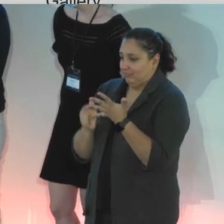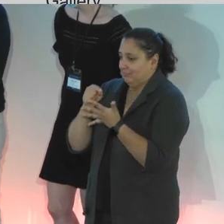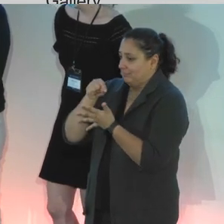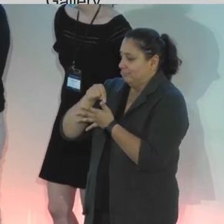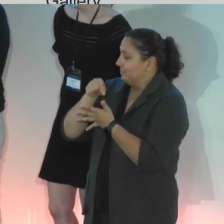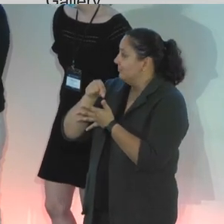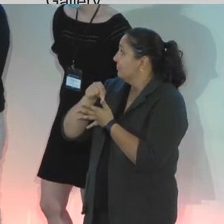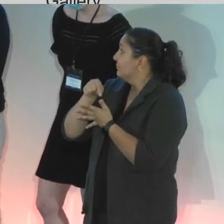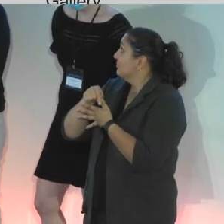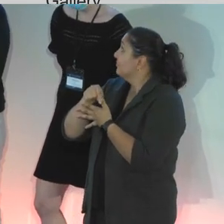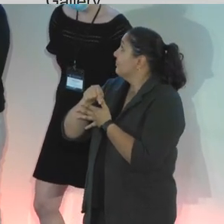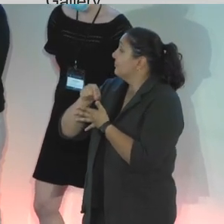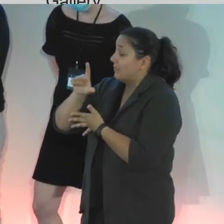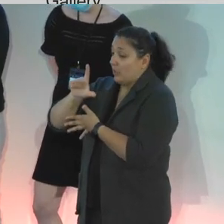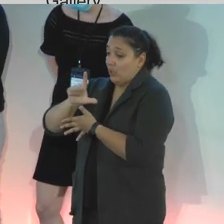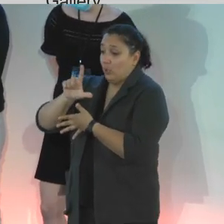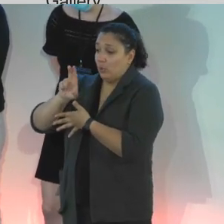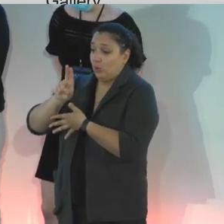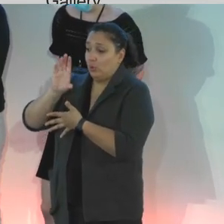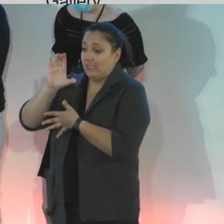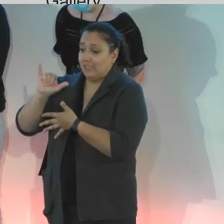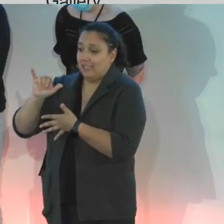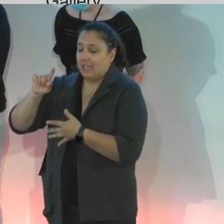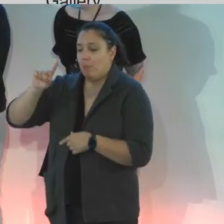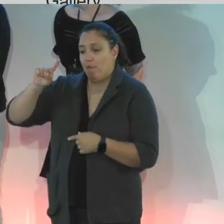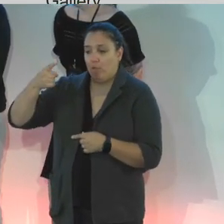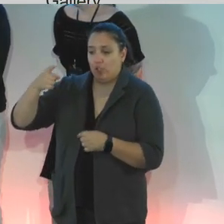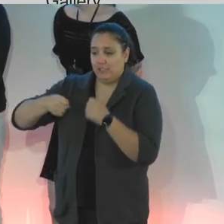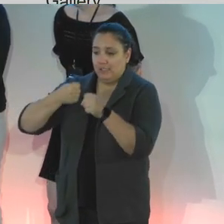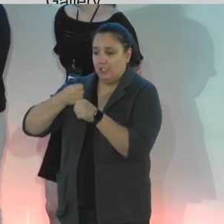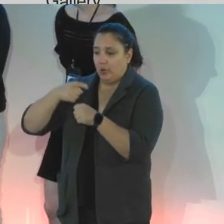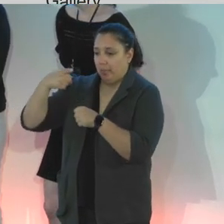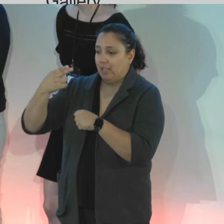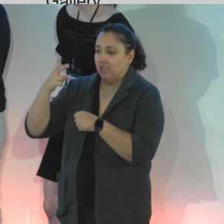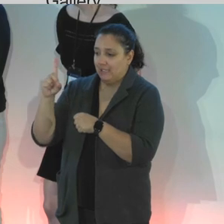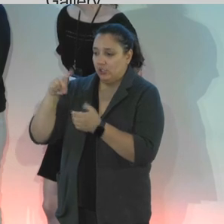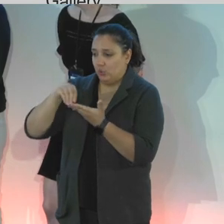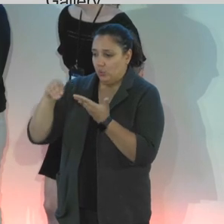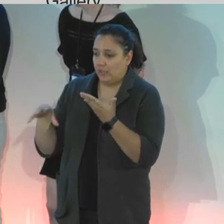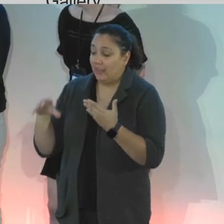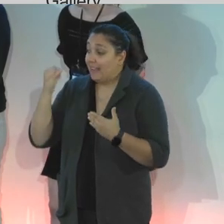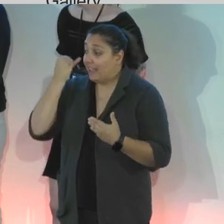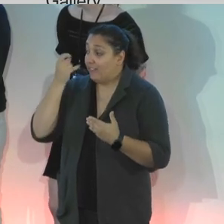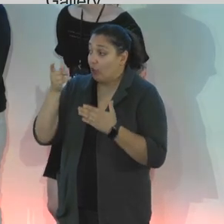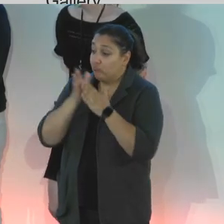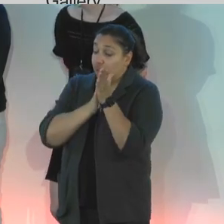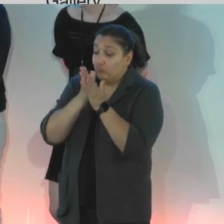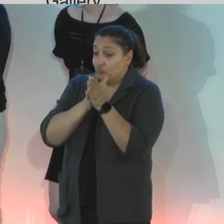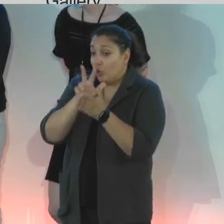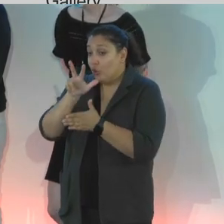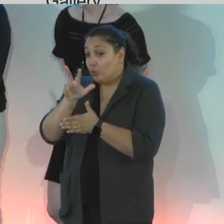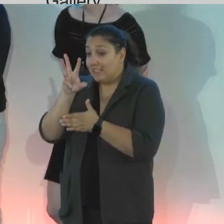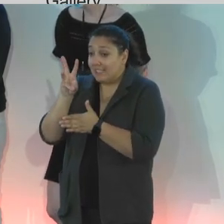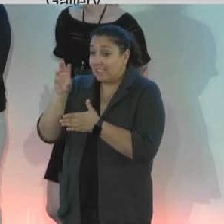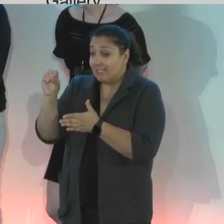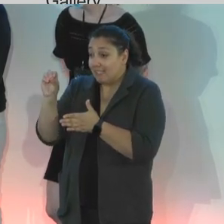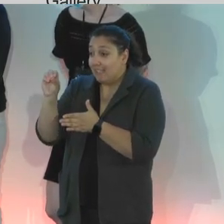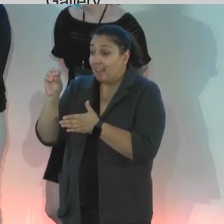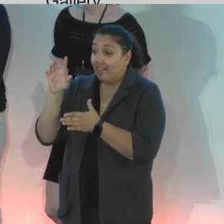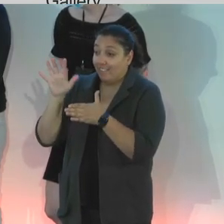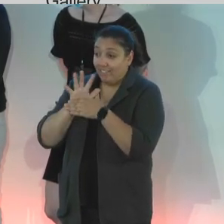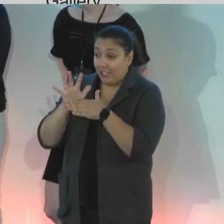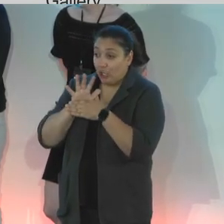Hi, everyone. I'm Lucy. I'm a first-year PhD student, or I just finished my first year. And if you're interested in 360 video descriptions, particularly